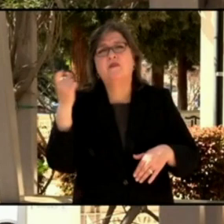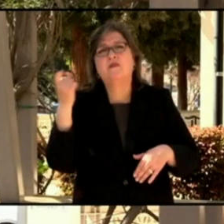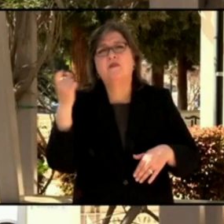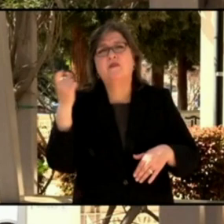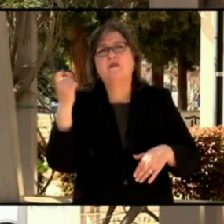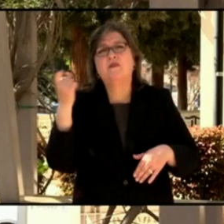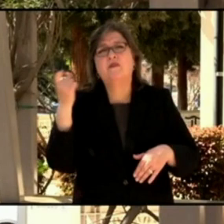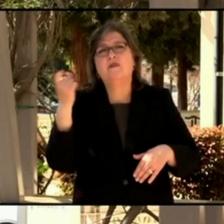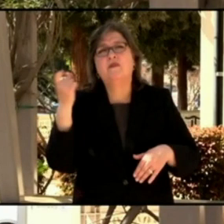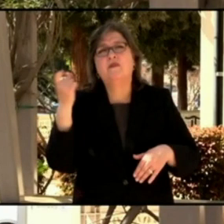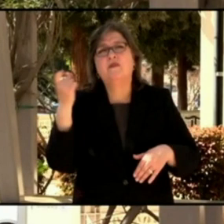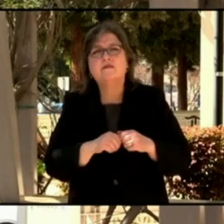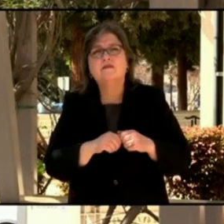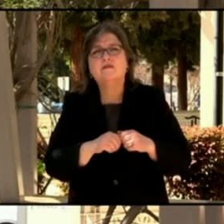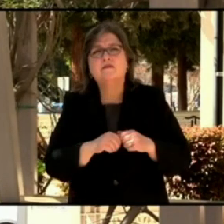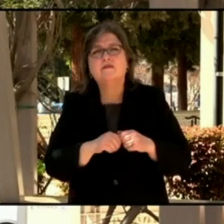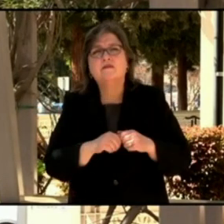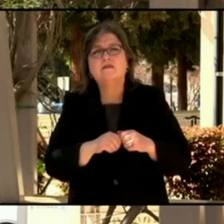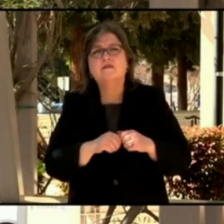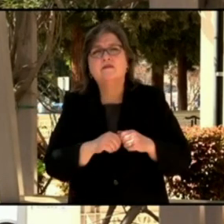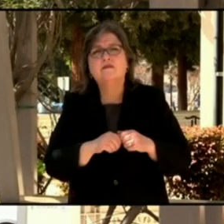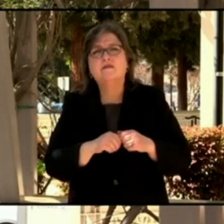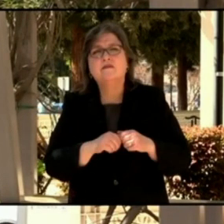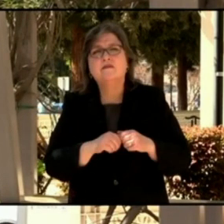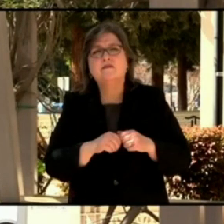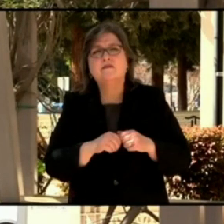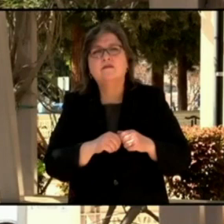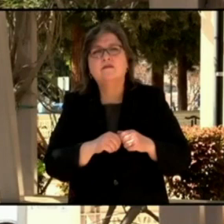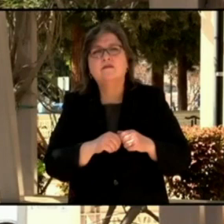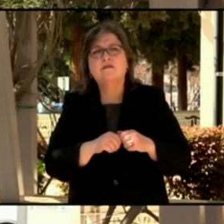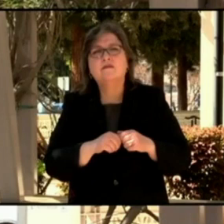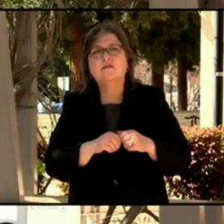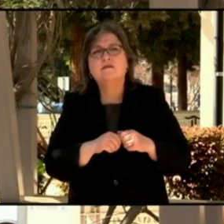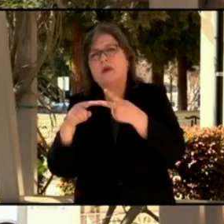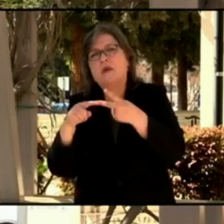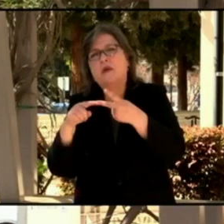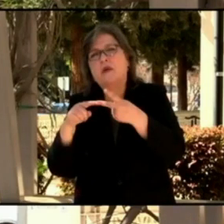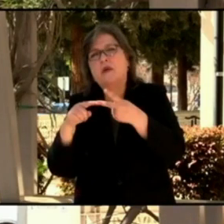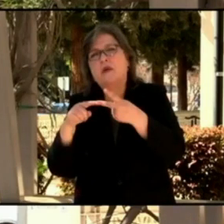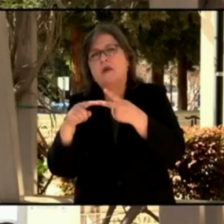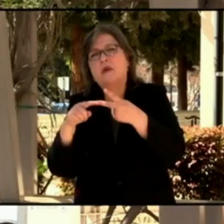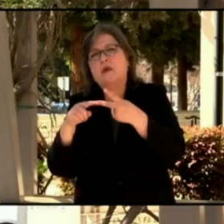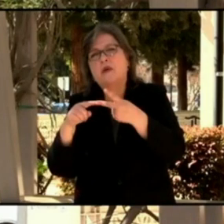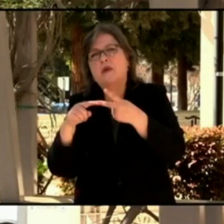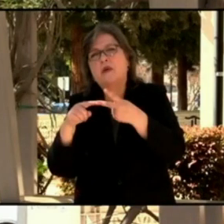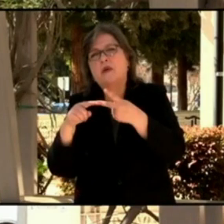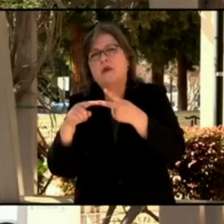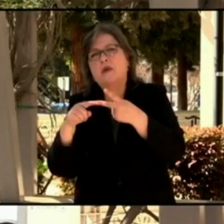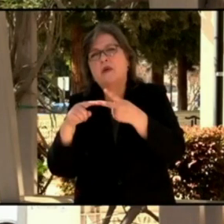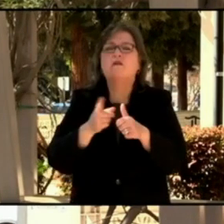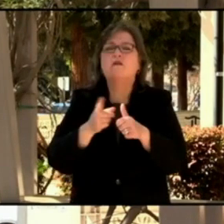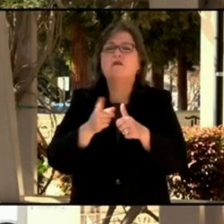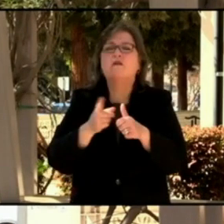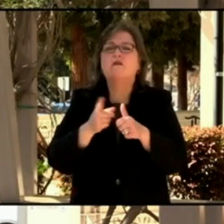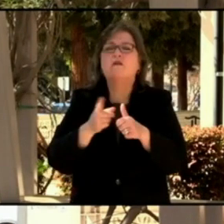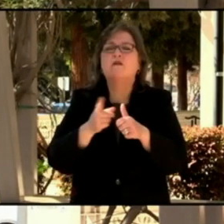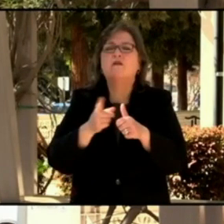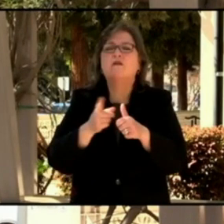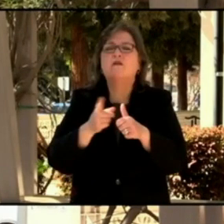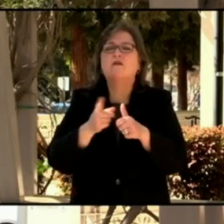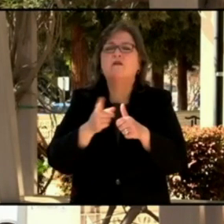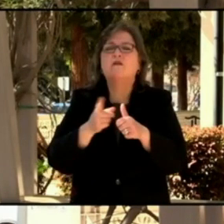The first question is have vaccinations had an impact on case rates and the second is